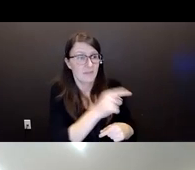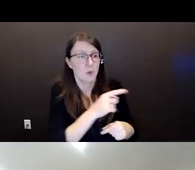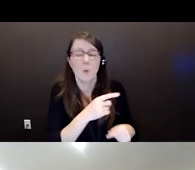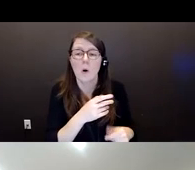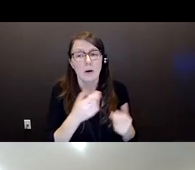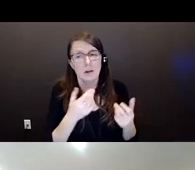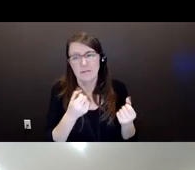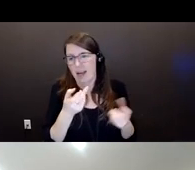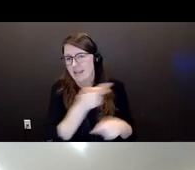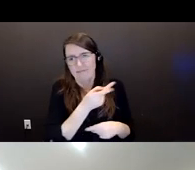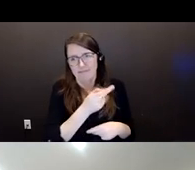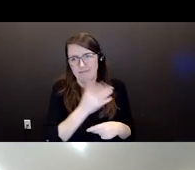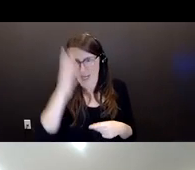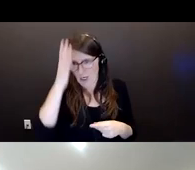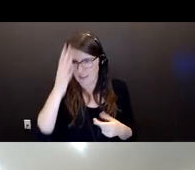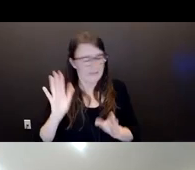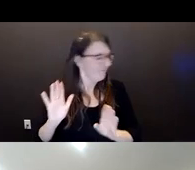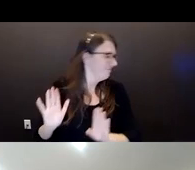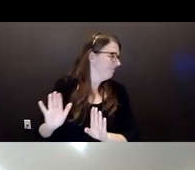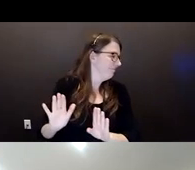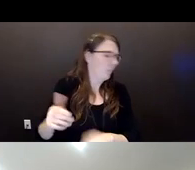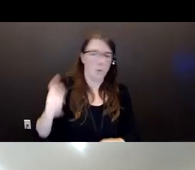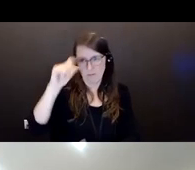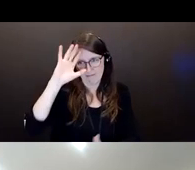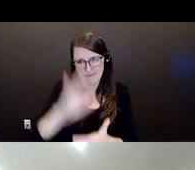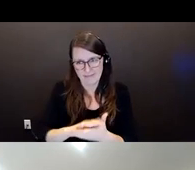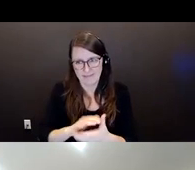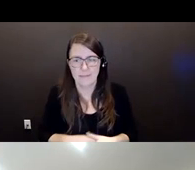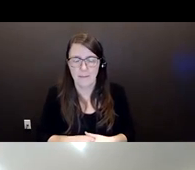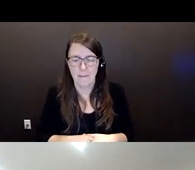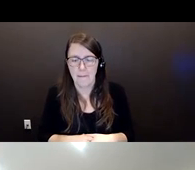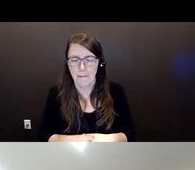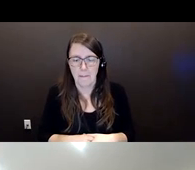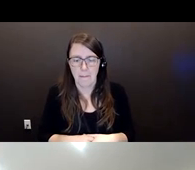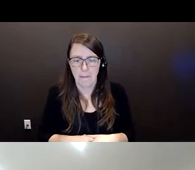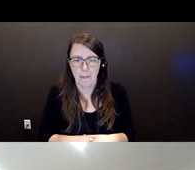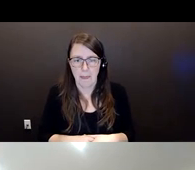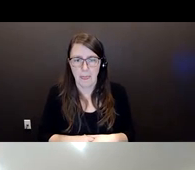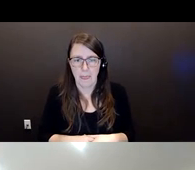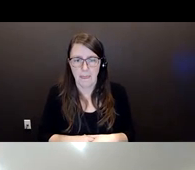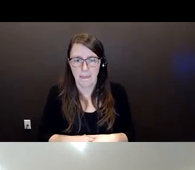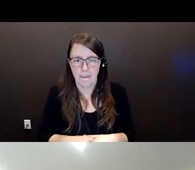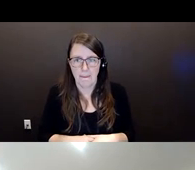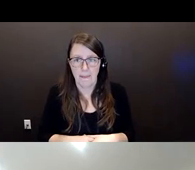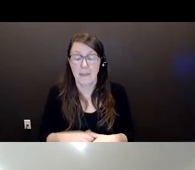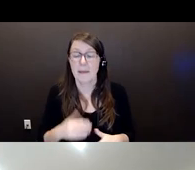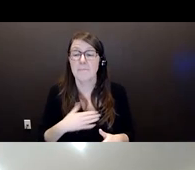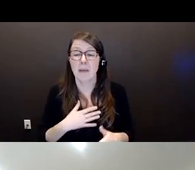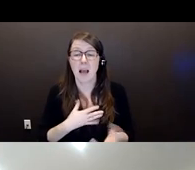My first exposure to dealing with seniors goes back at least 15 plus years.